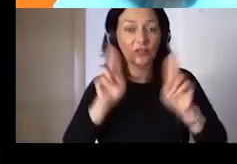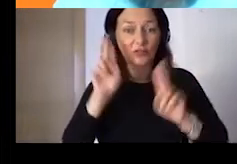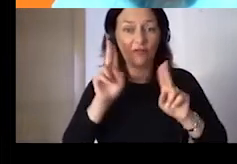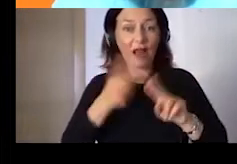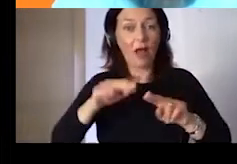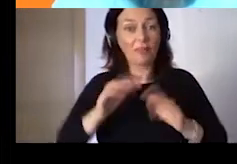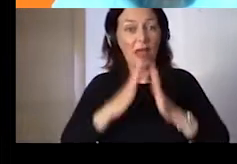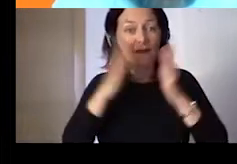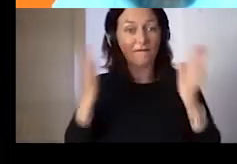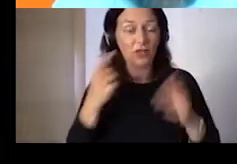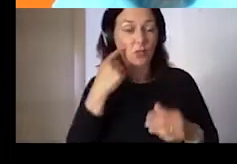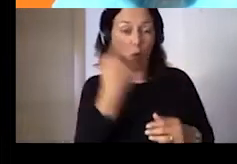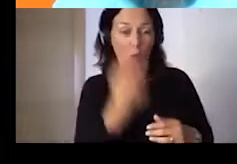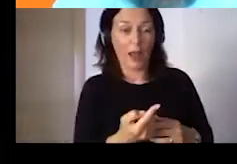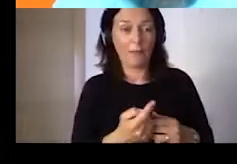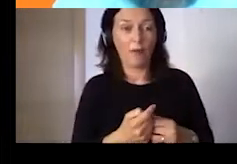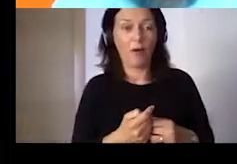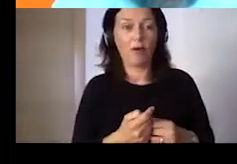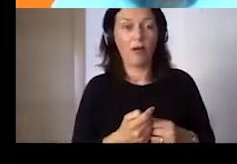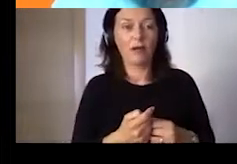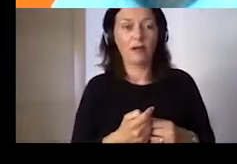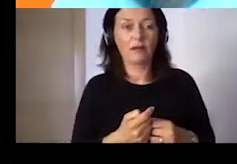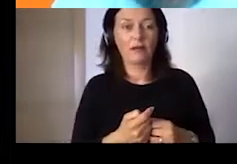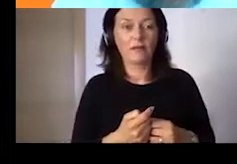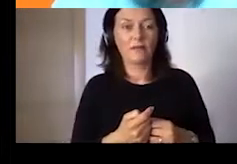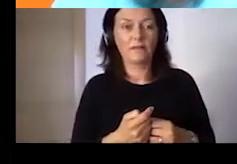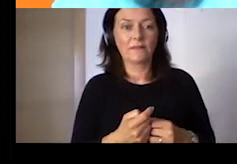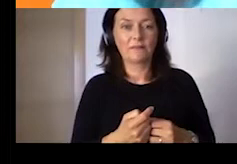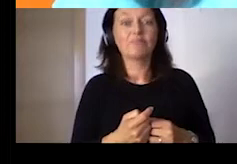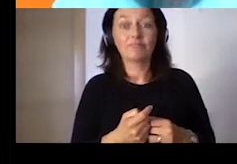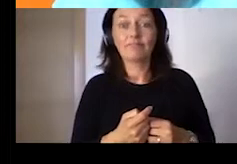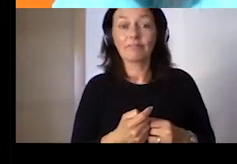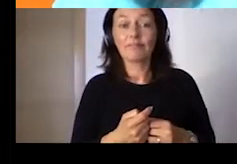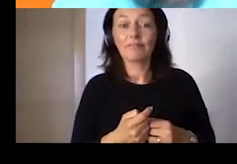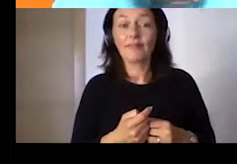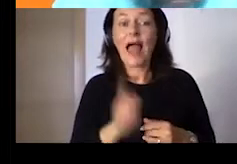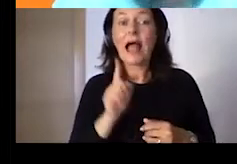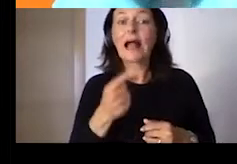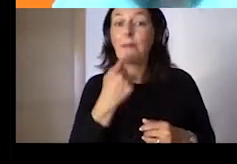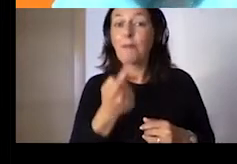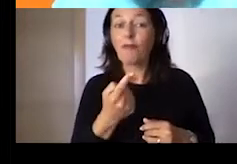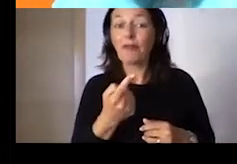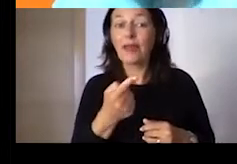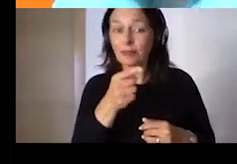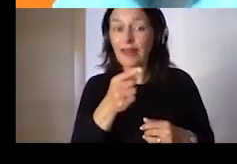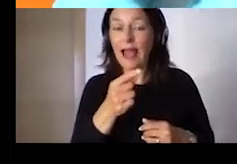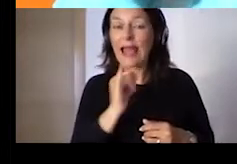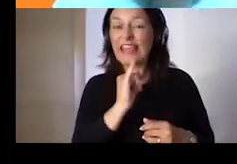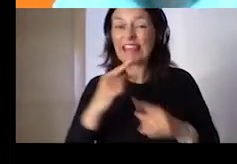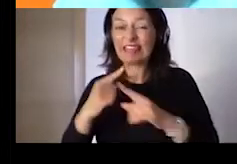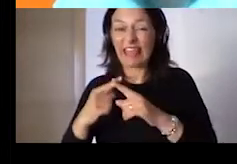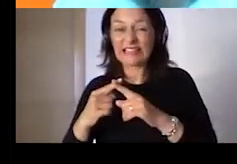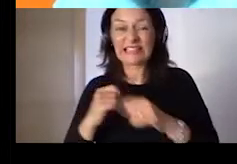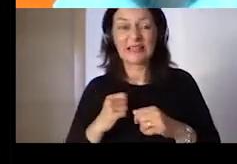index tells us. Well, you were about right with